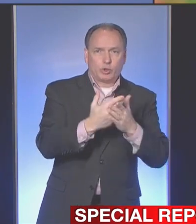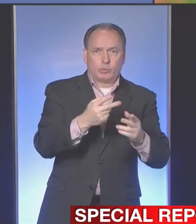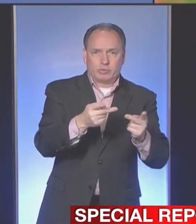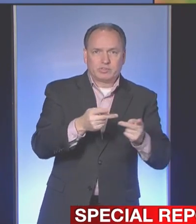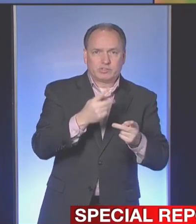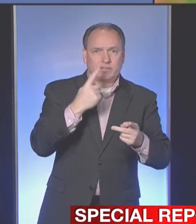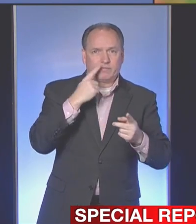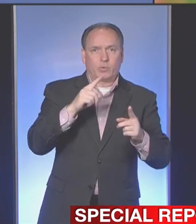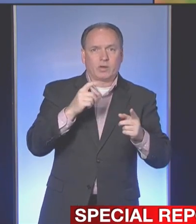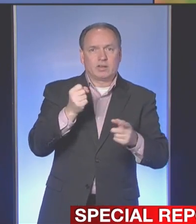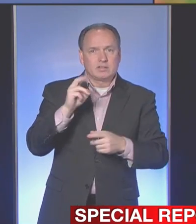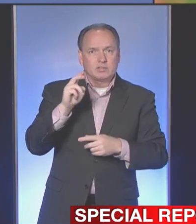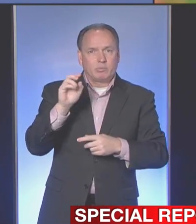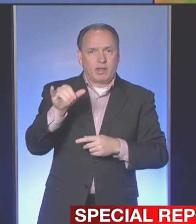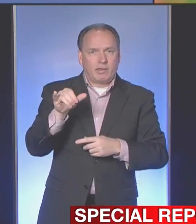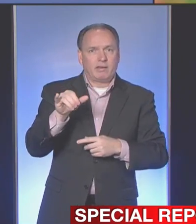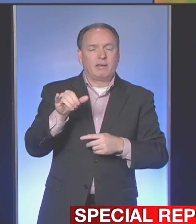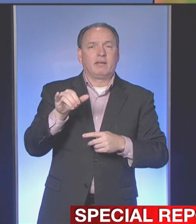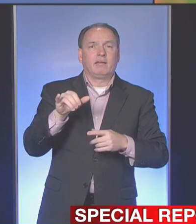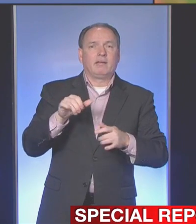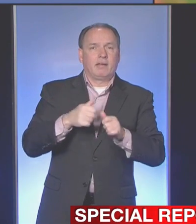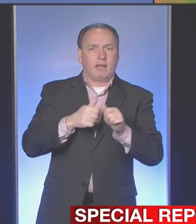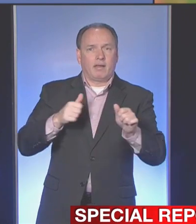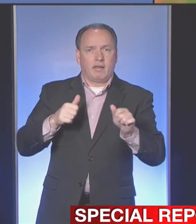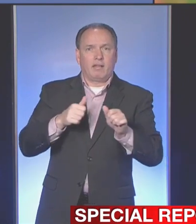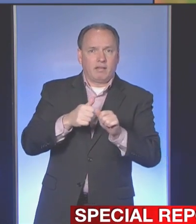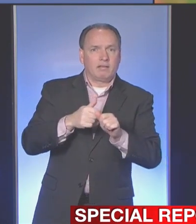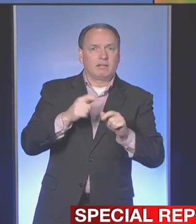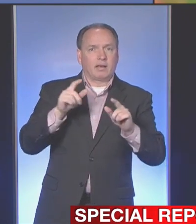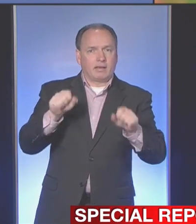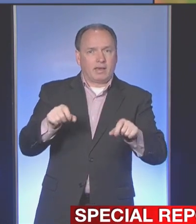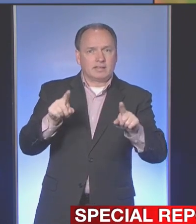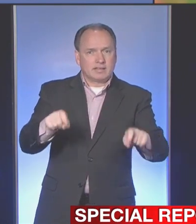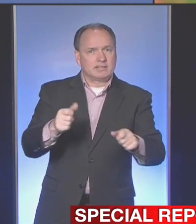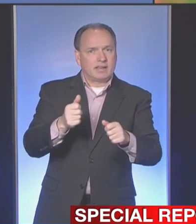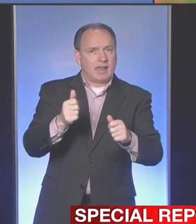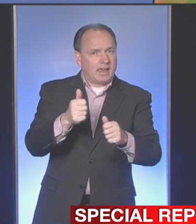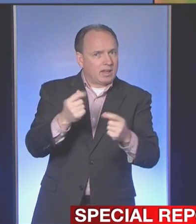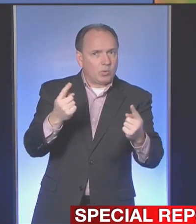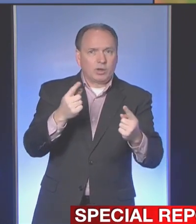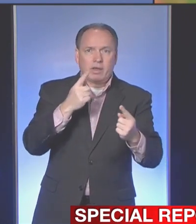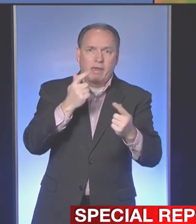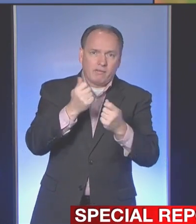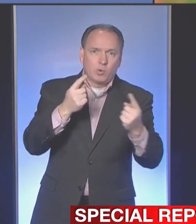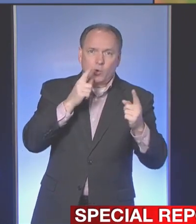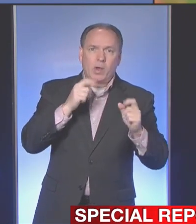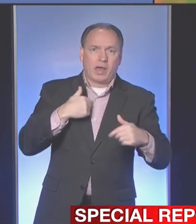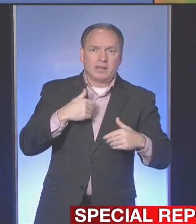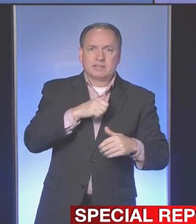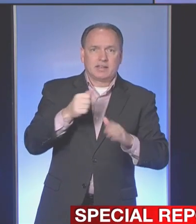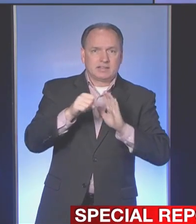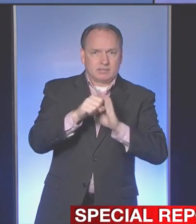now in terms of supply and lab capabilities to be able to test anyone and everyone that has any type of symptom.